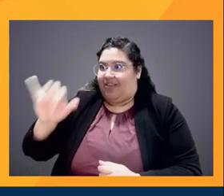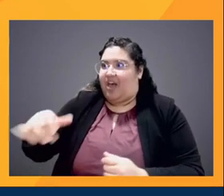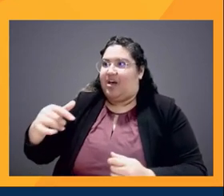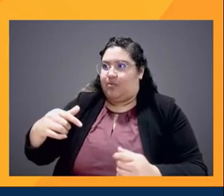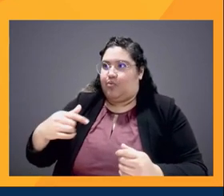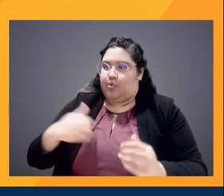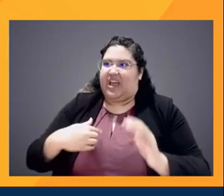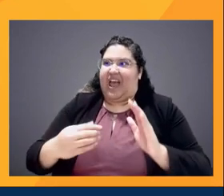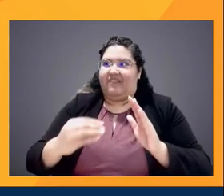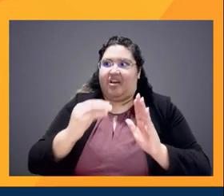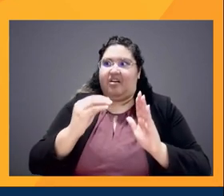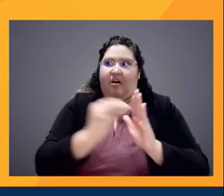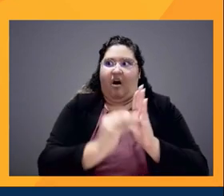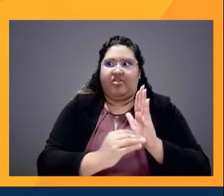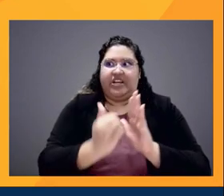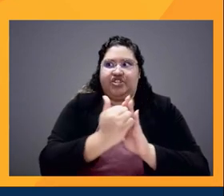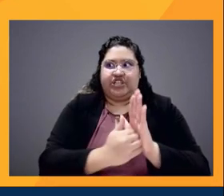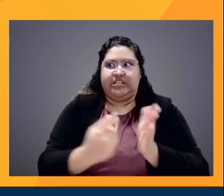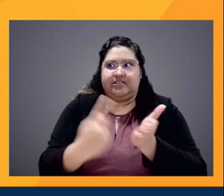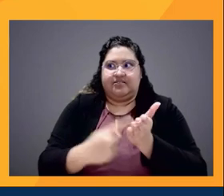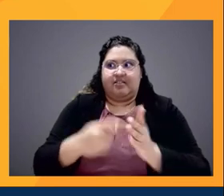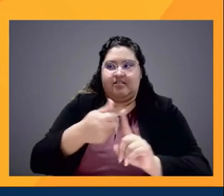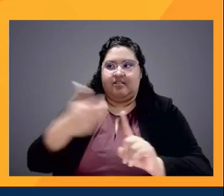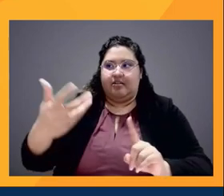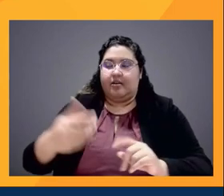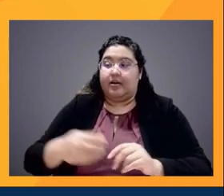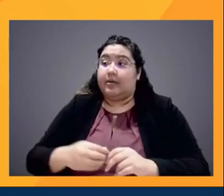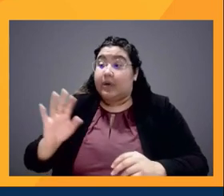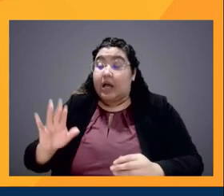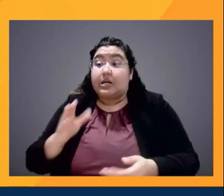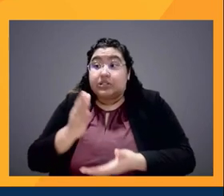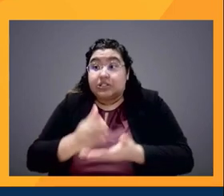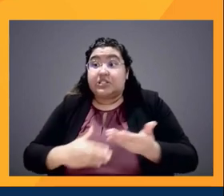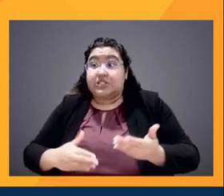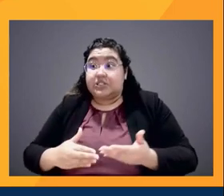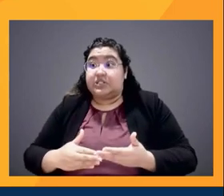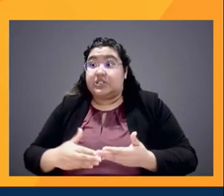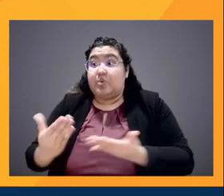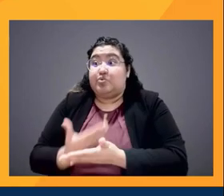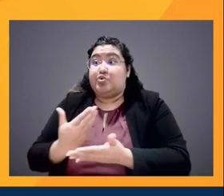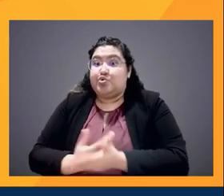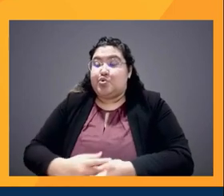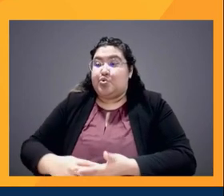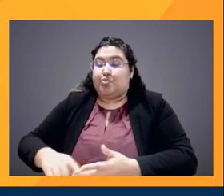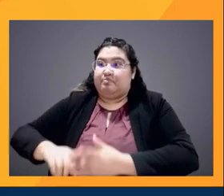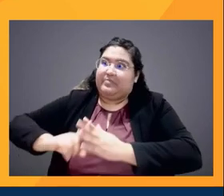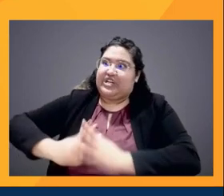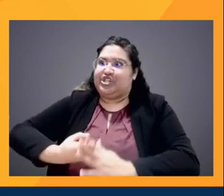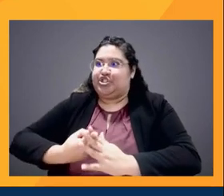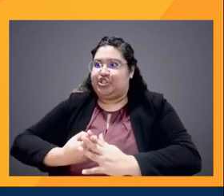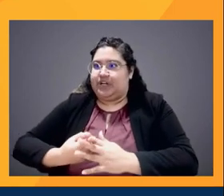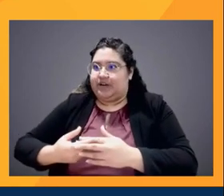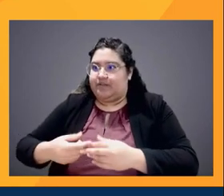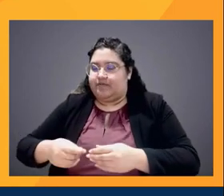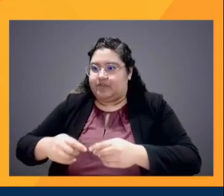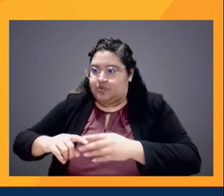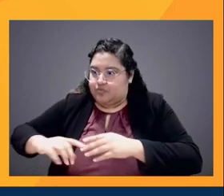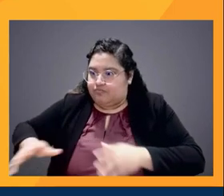But there are some initiatives that are being spearheaded to try and rectify this lack of representation.